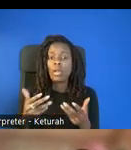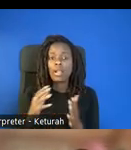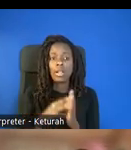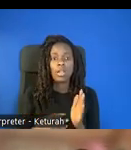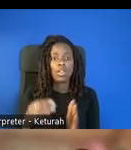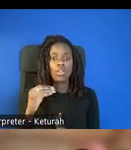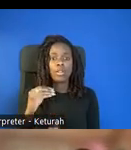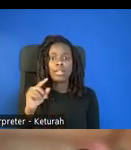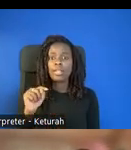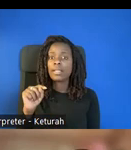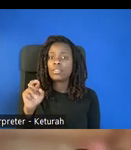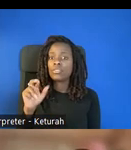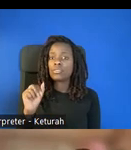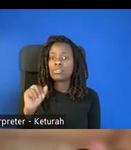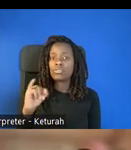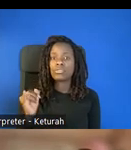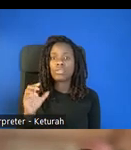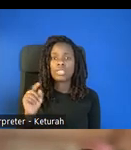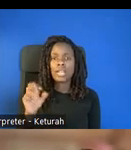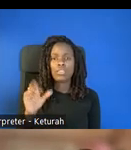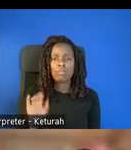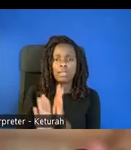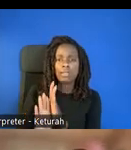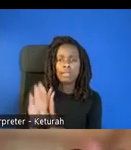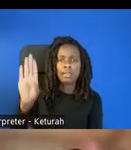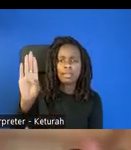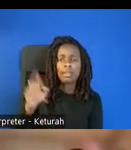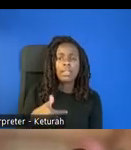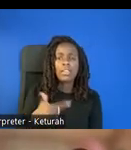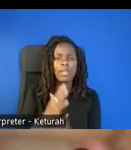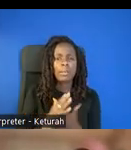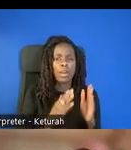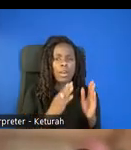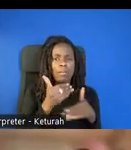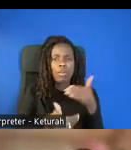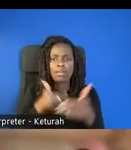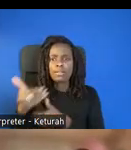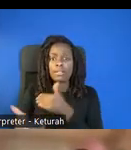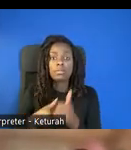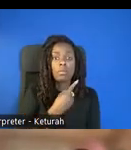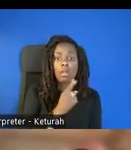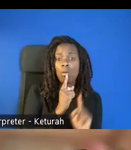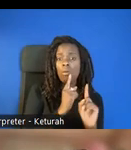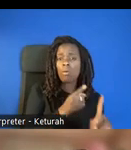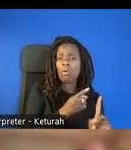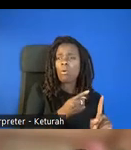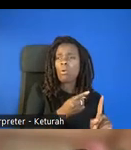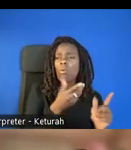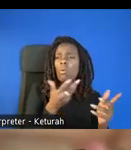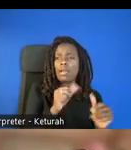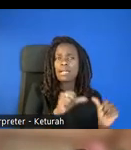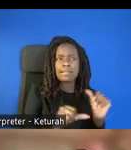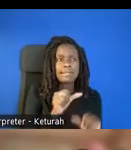a three-part process, which is there is a goal, and the goal is really what is your big idea? What is the science,